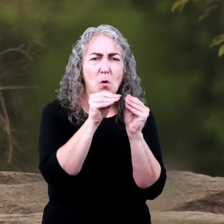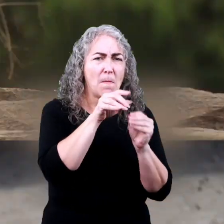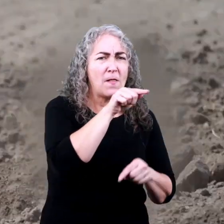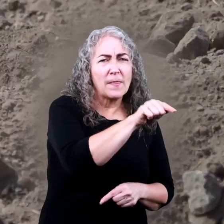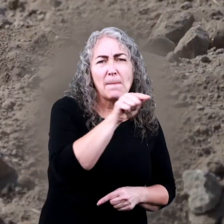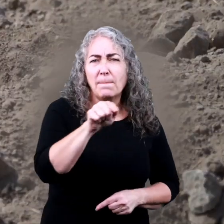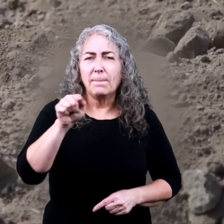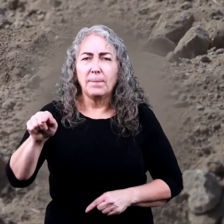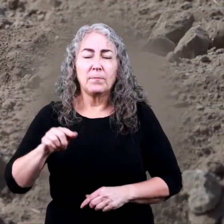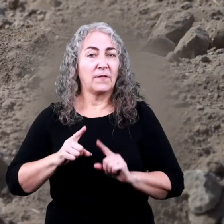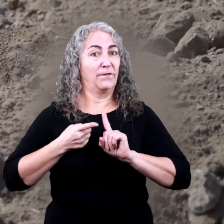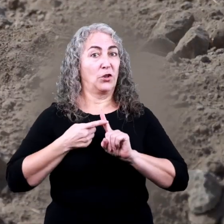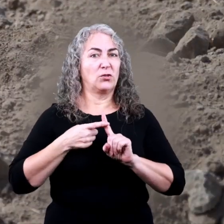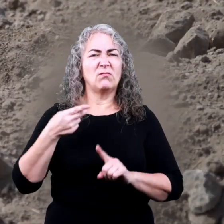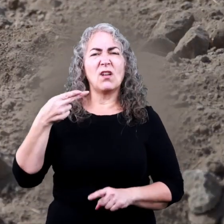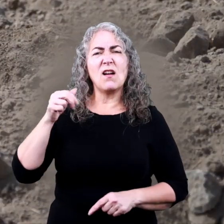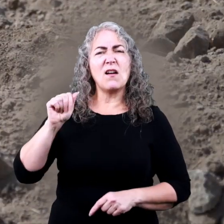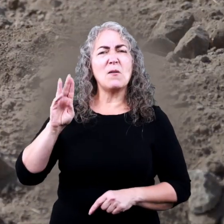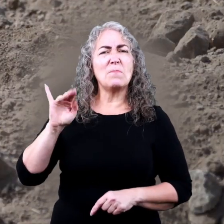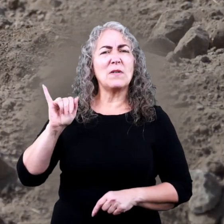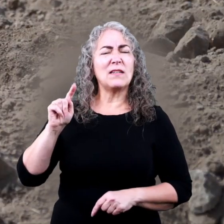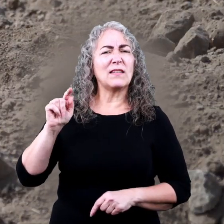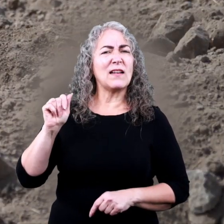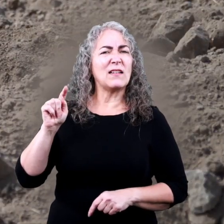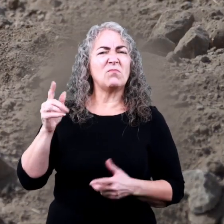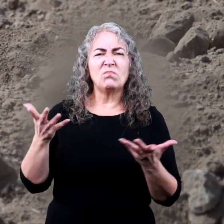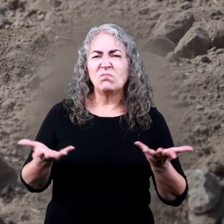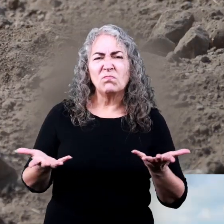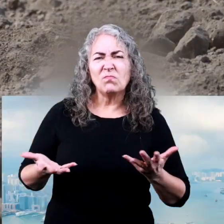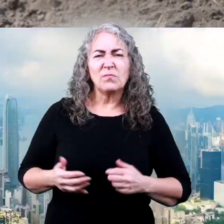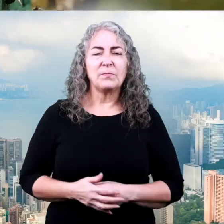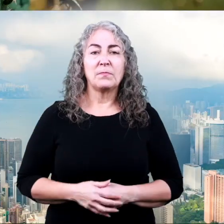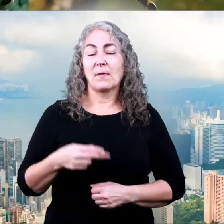about them. But first, what is a habitat?